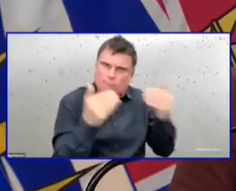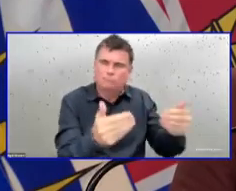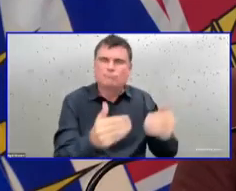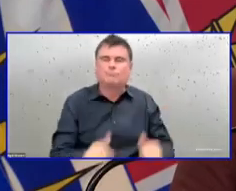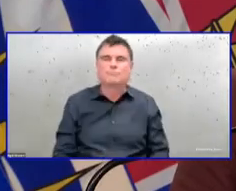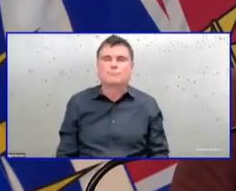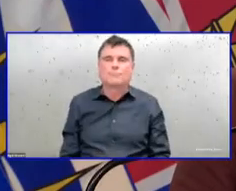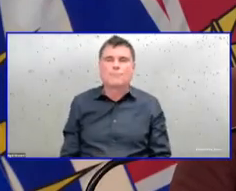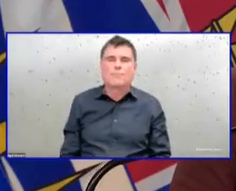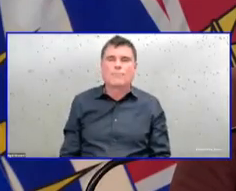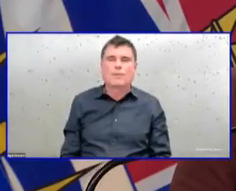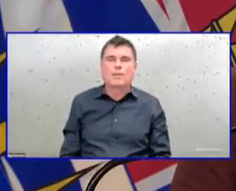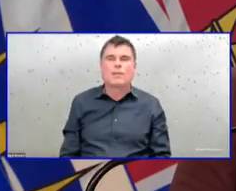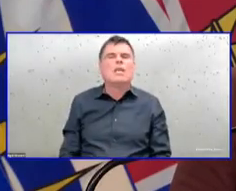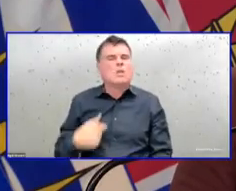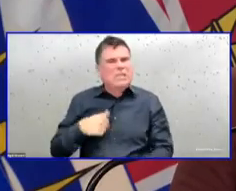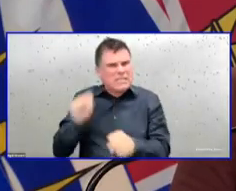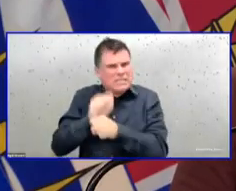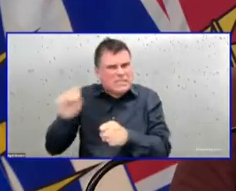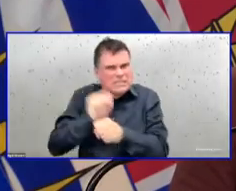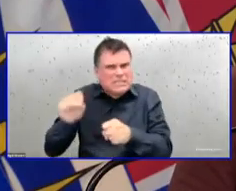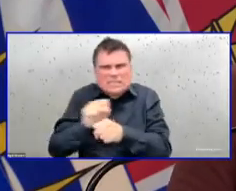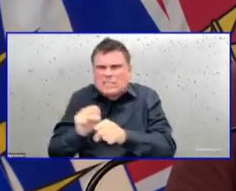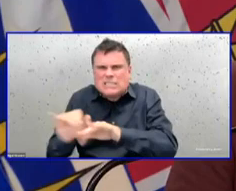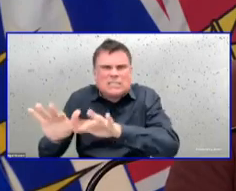so you can make those choices for your children.